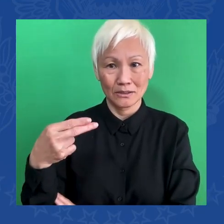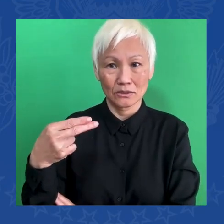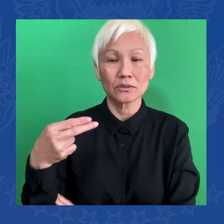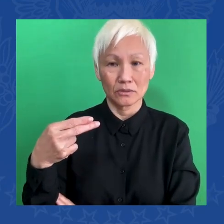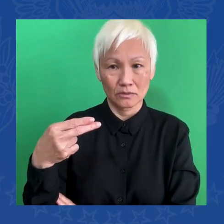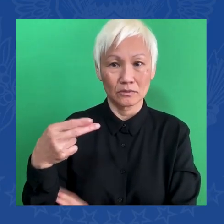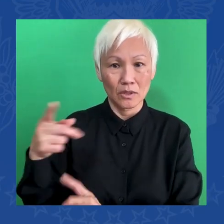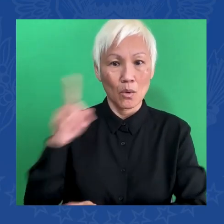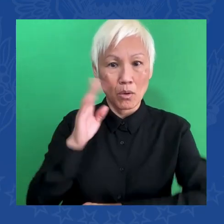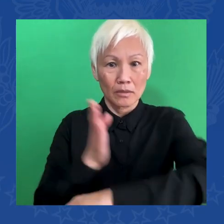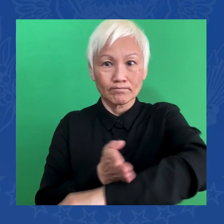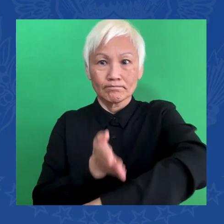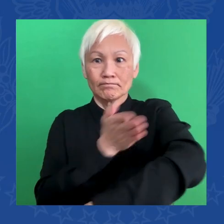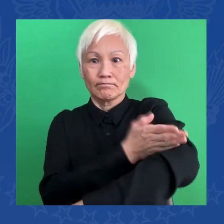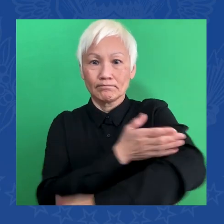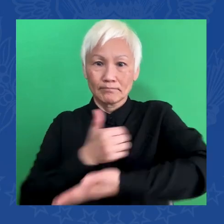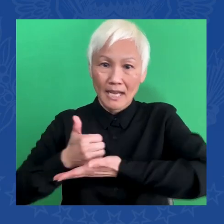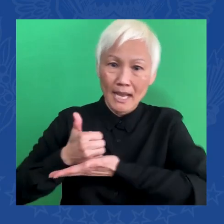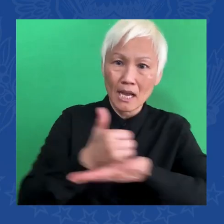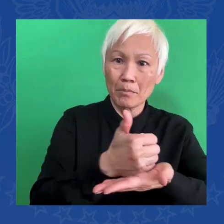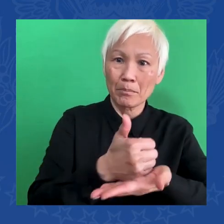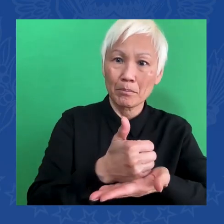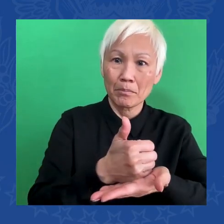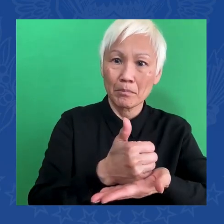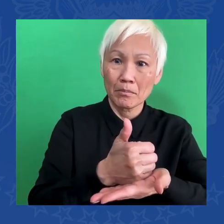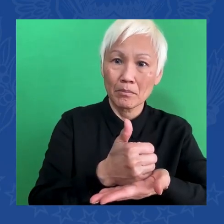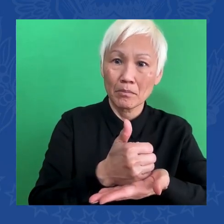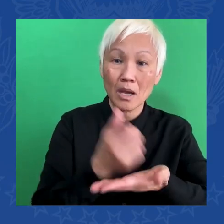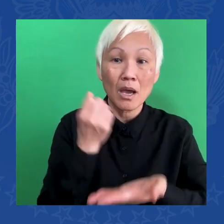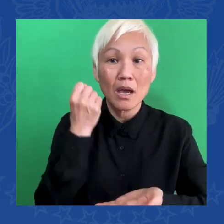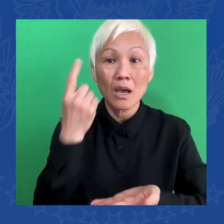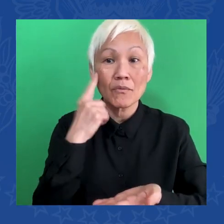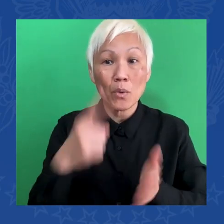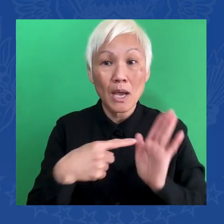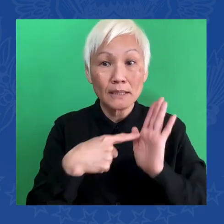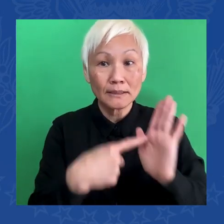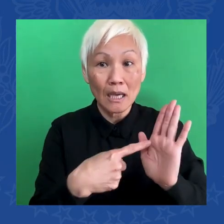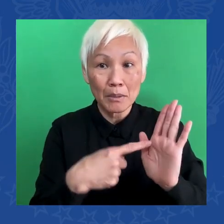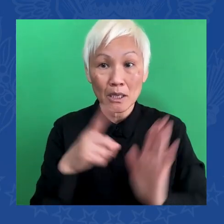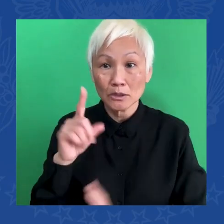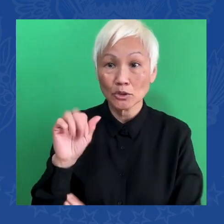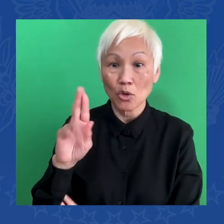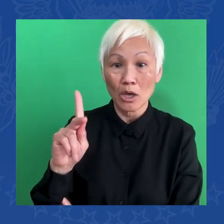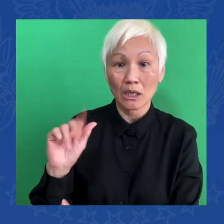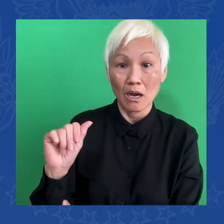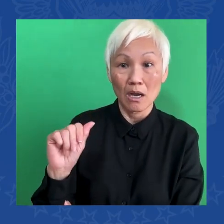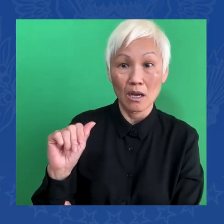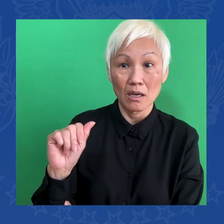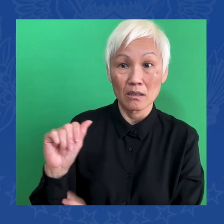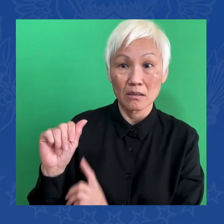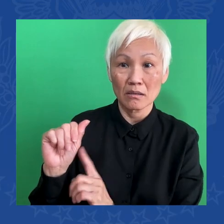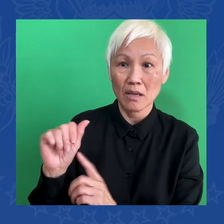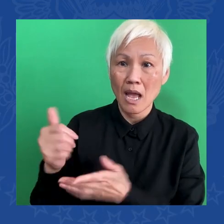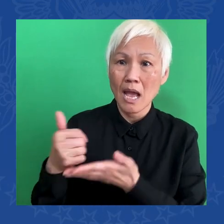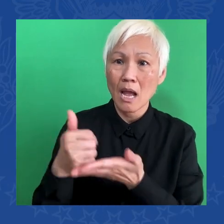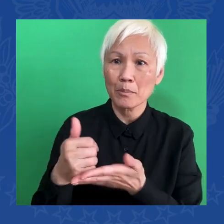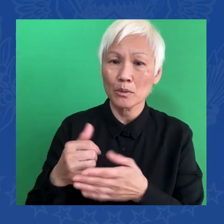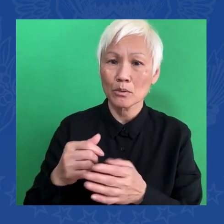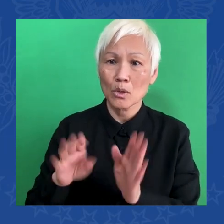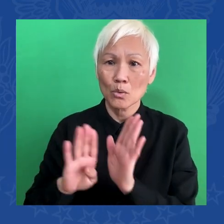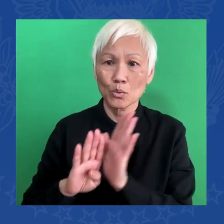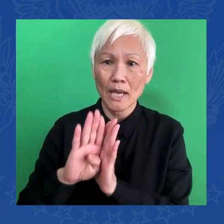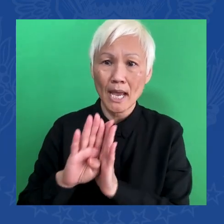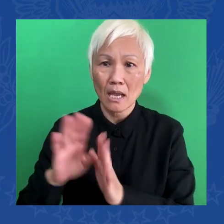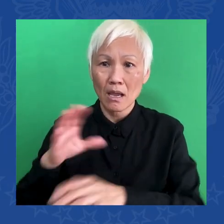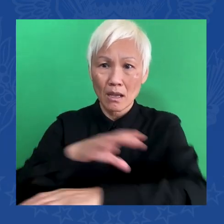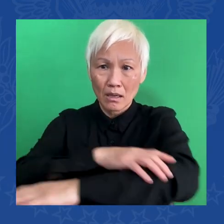use a prosthetic arm that moves, but also provides a sense of touch, which he couldn't do before and we couldn't do before. Imagine